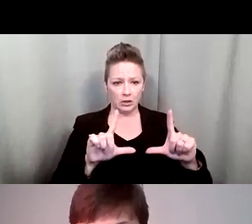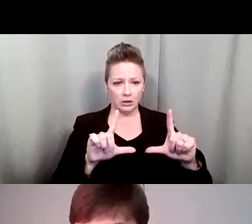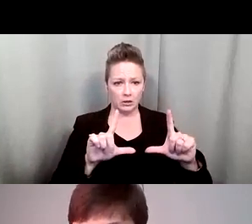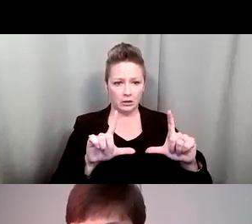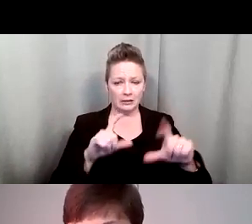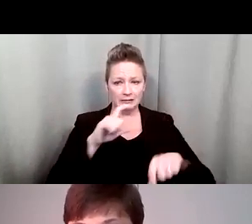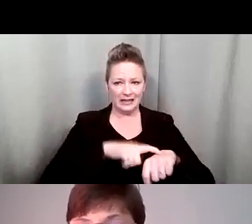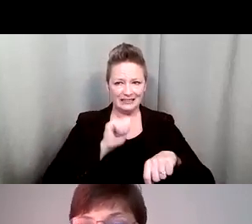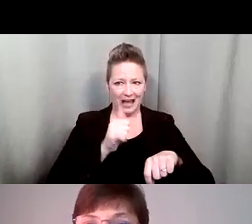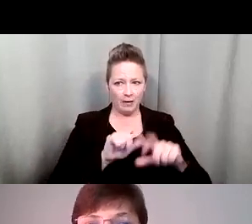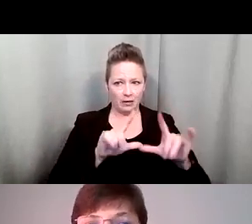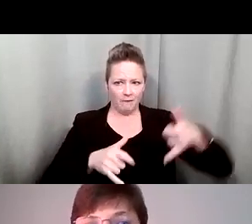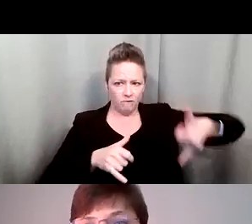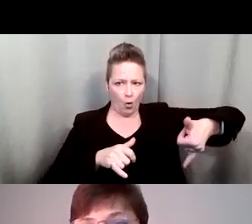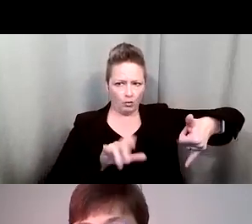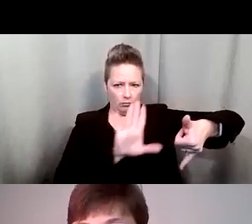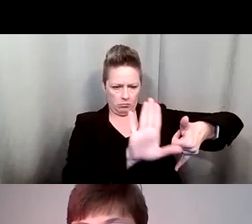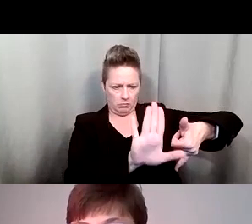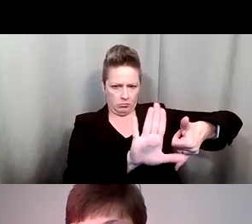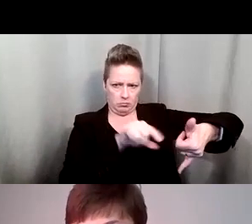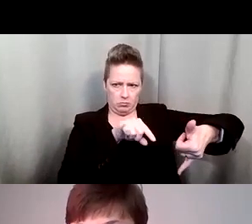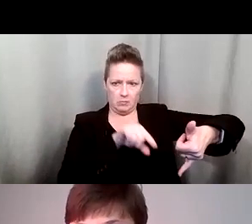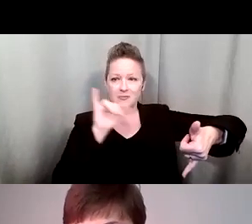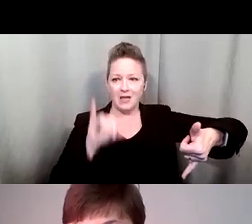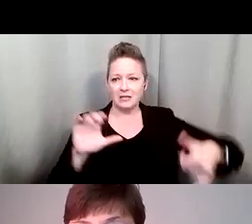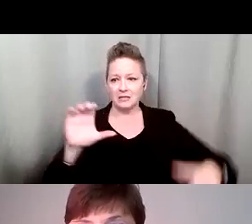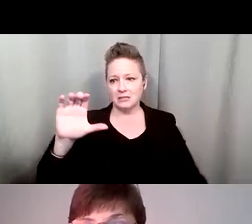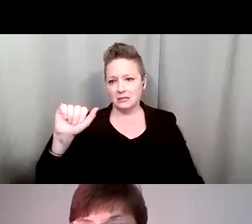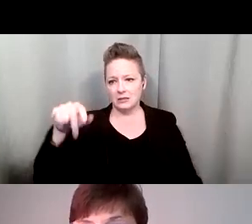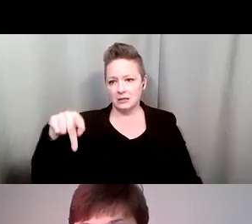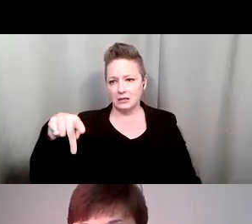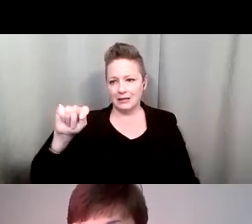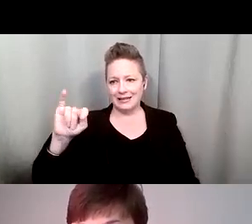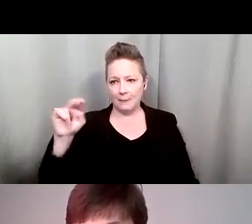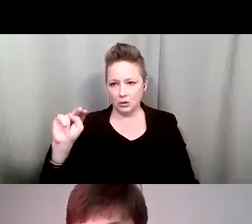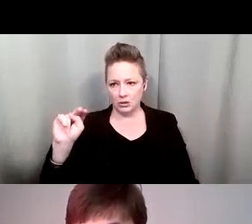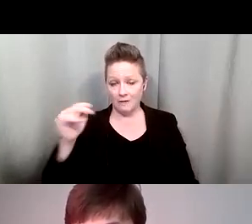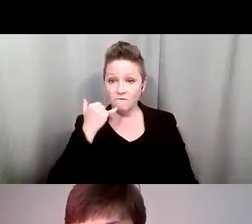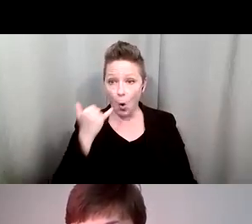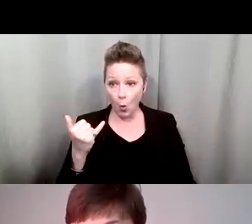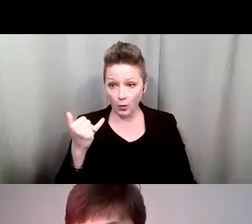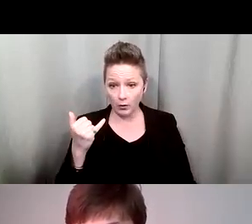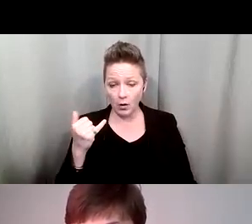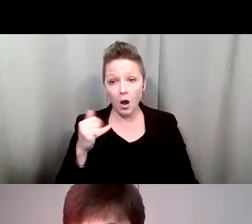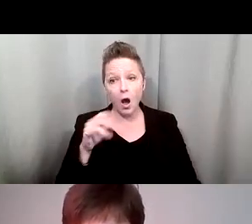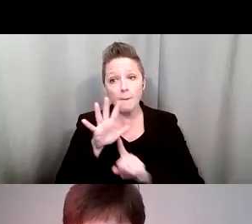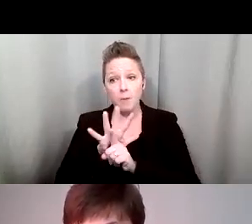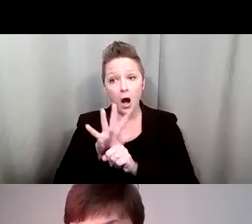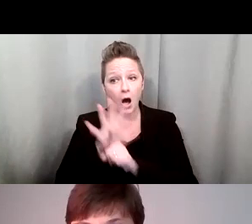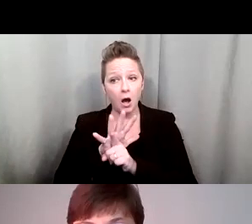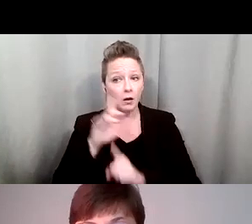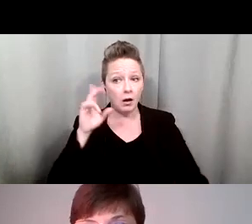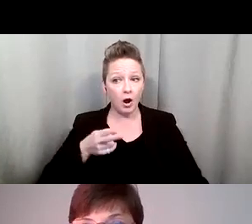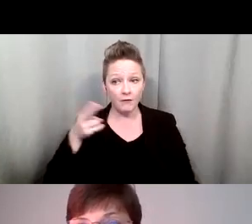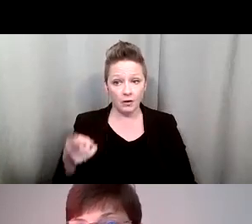says 10 a.m. That is one example of a captioned phone. Captioned phone is very popular in the hard of hearing community